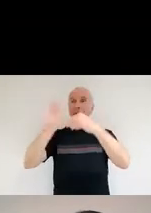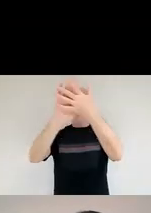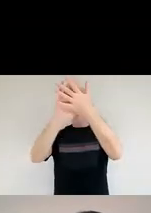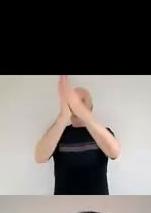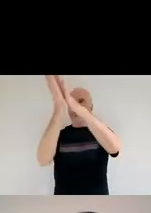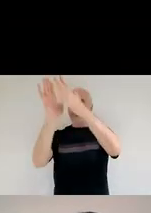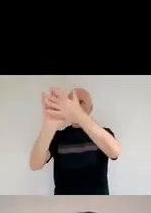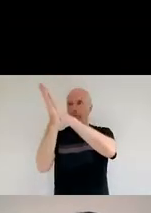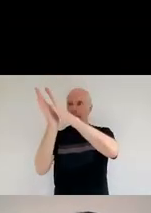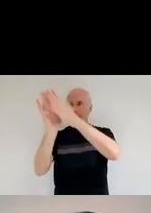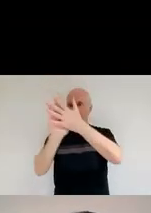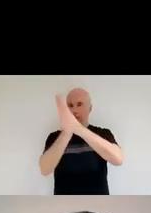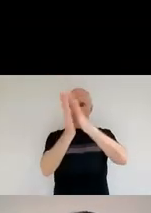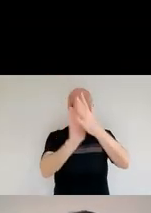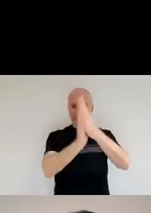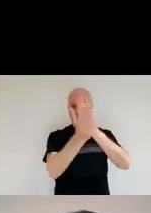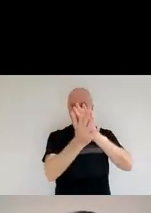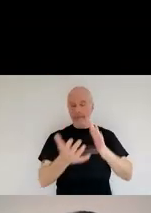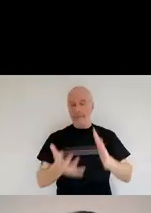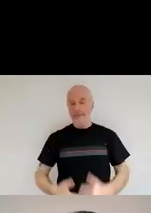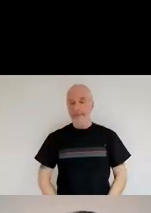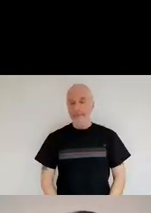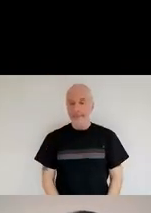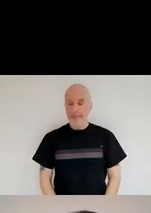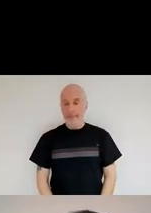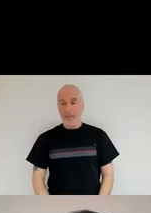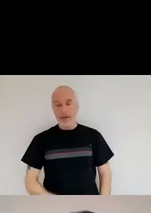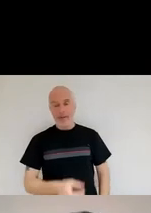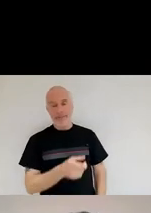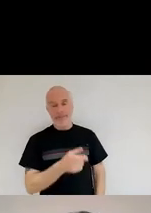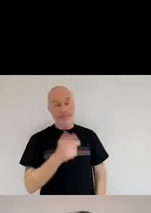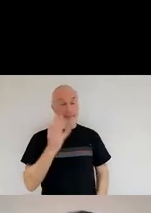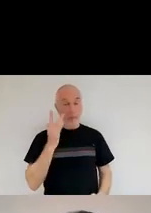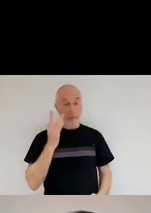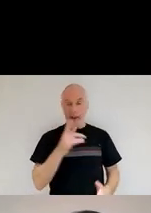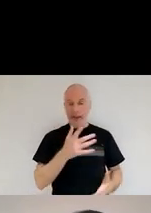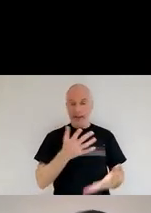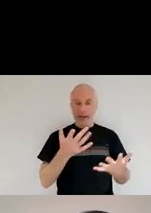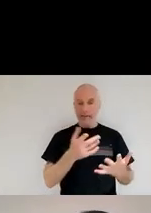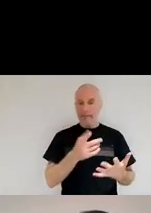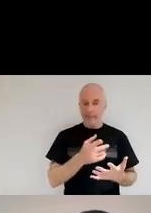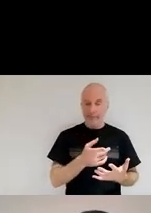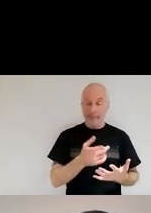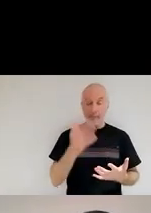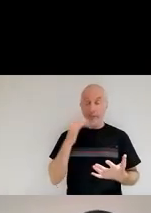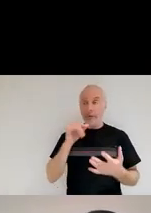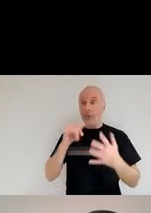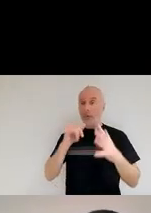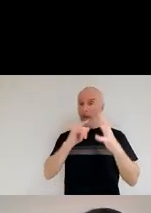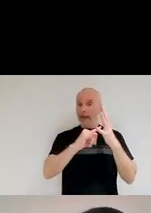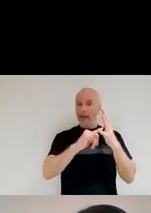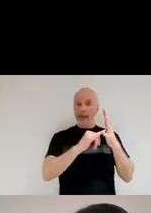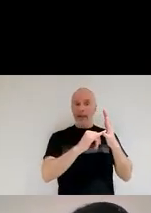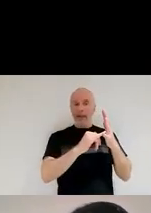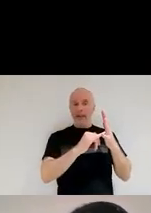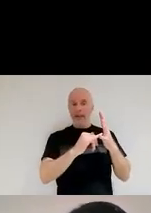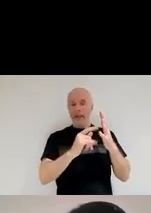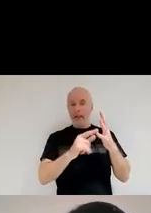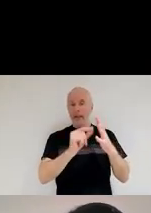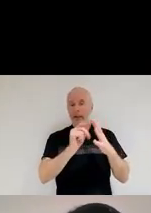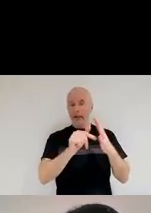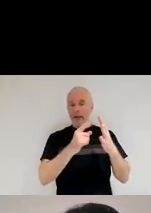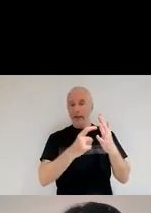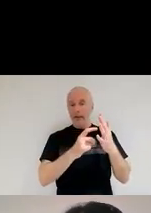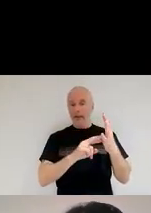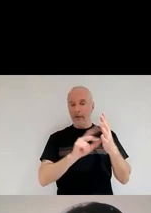think this dust gets destructed? Well, whenever a supernova explodes, you have this shock front that